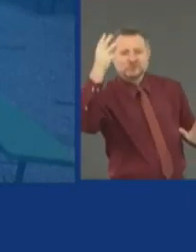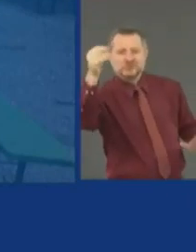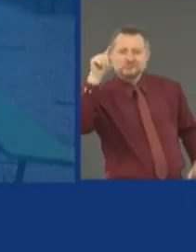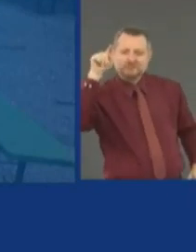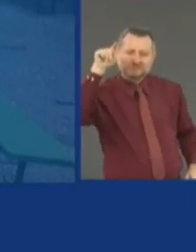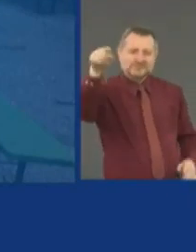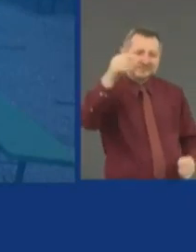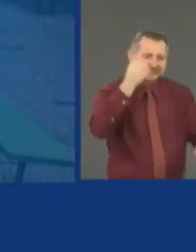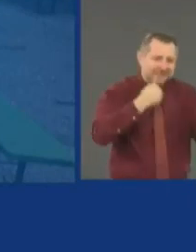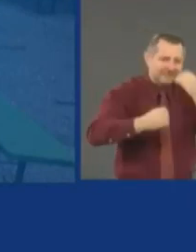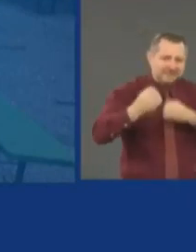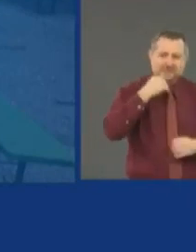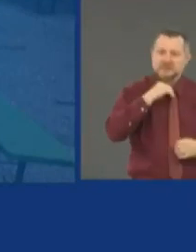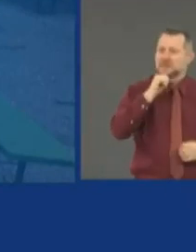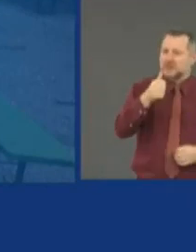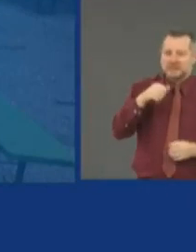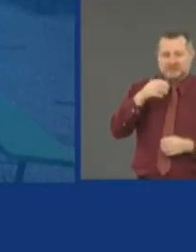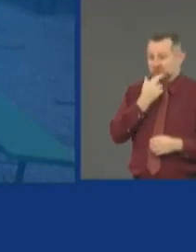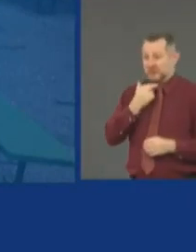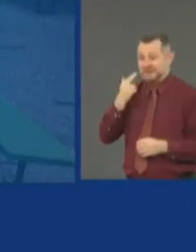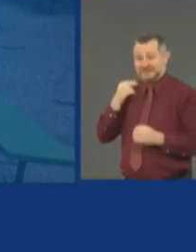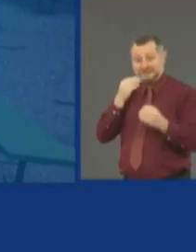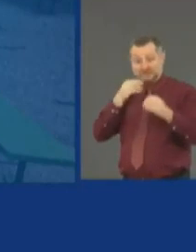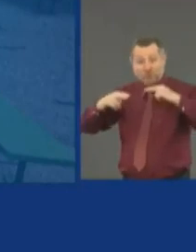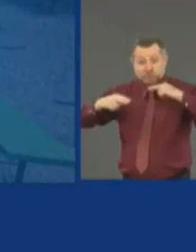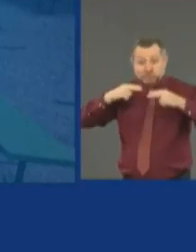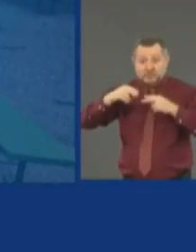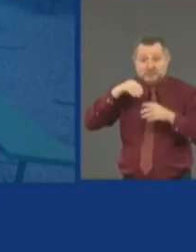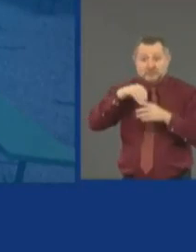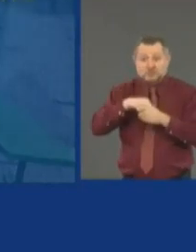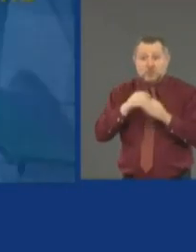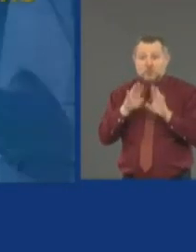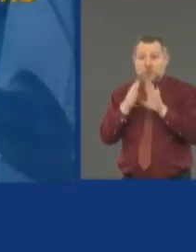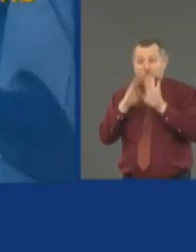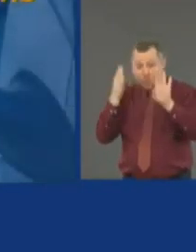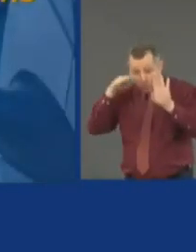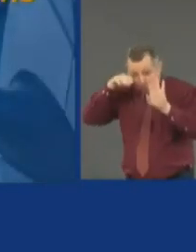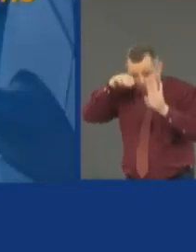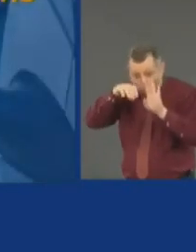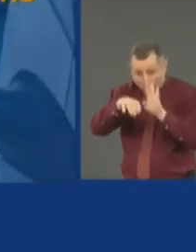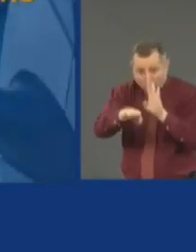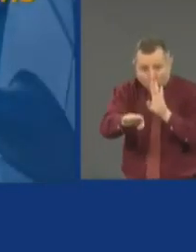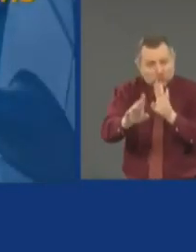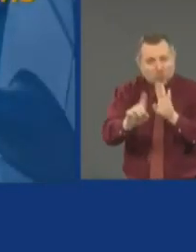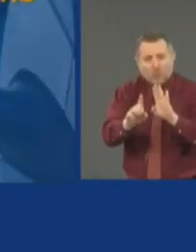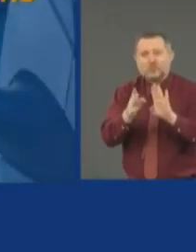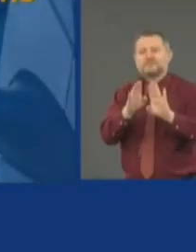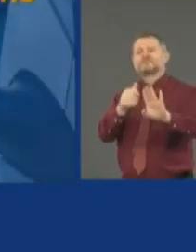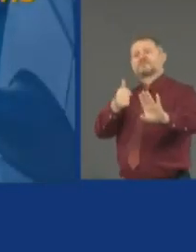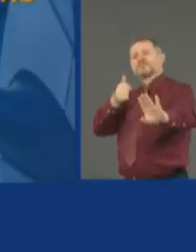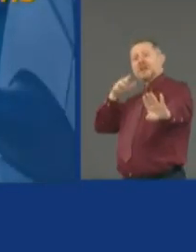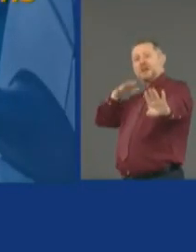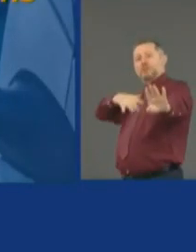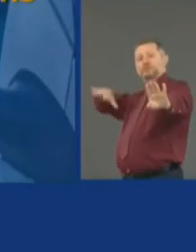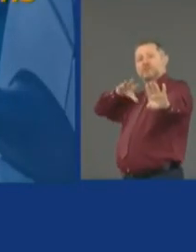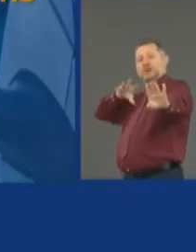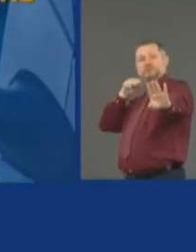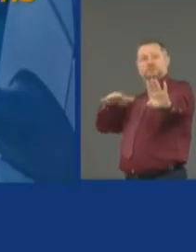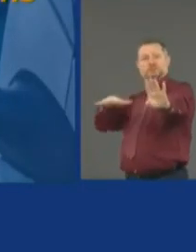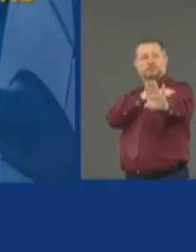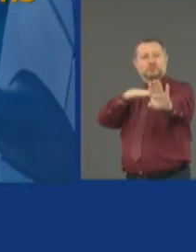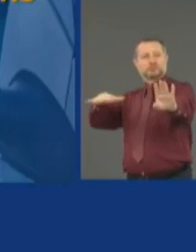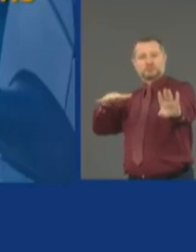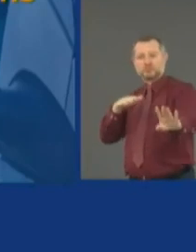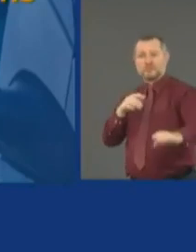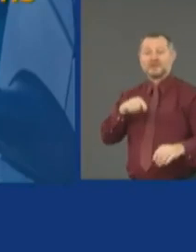It's not a restaurant with the doors open. It is outdoor dining space. School year is coming to an end. I know